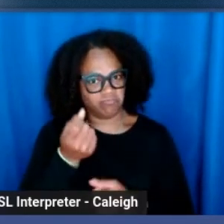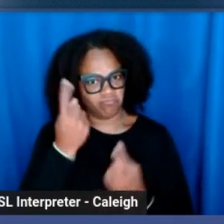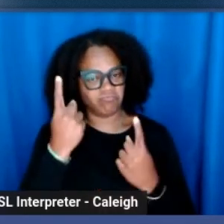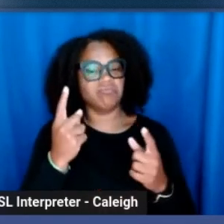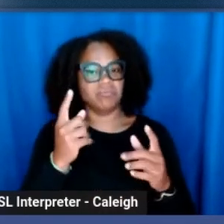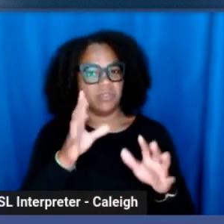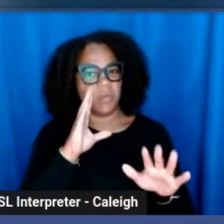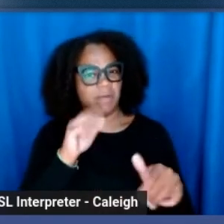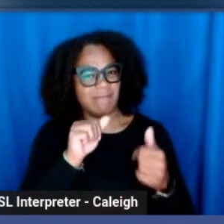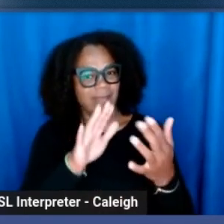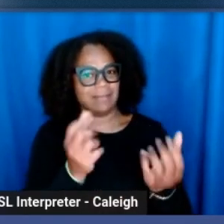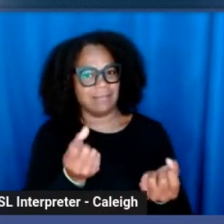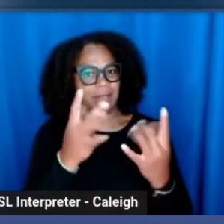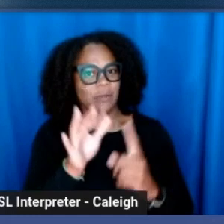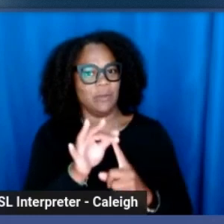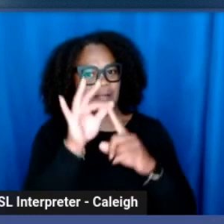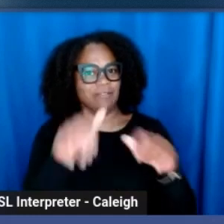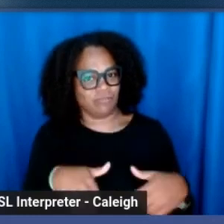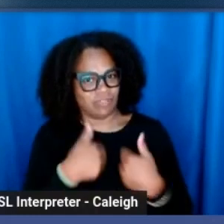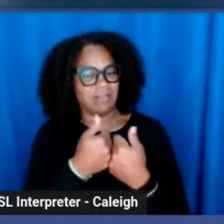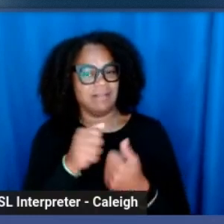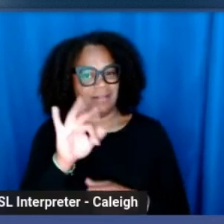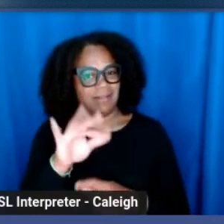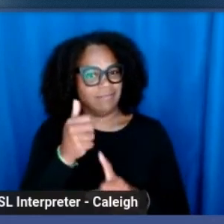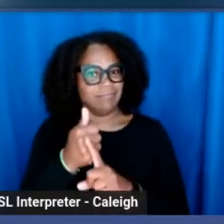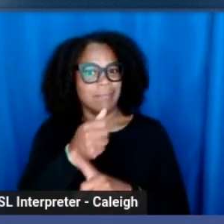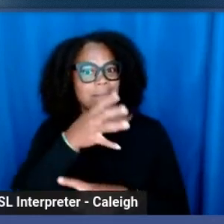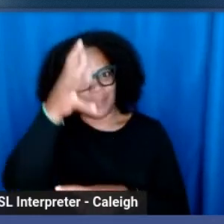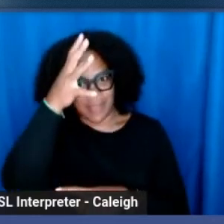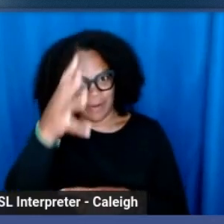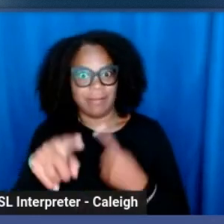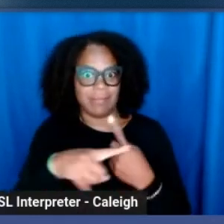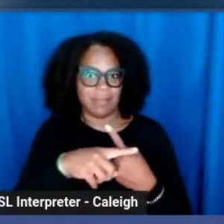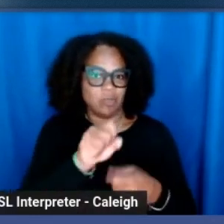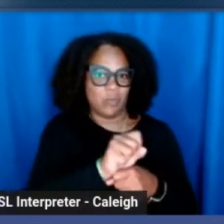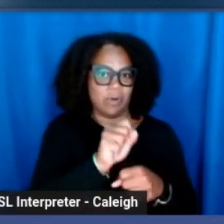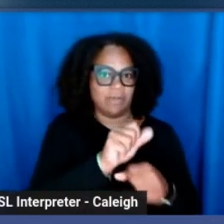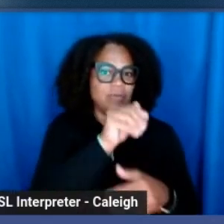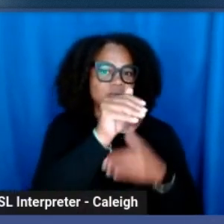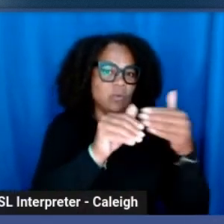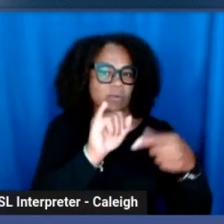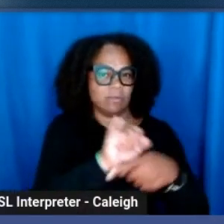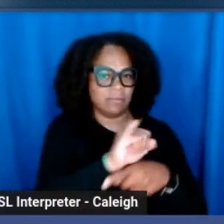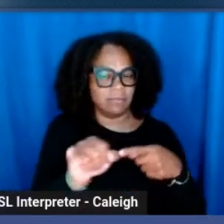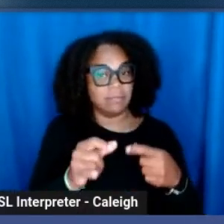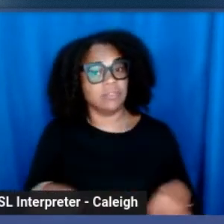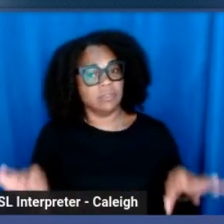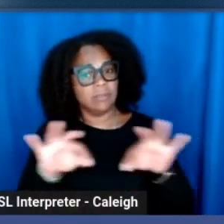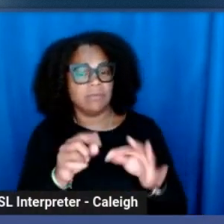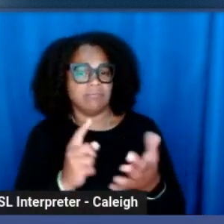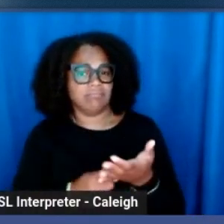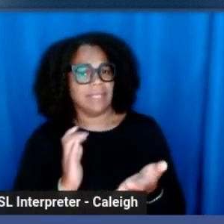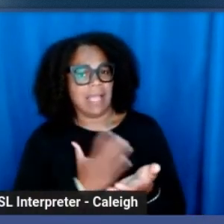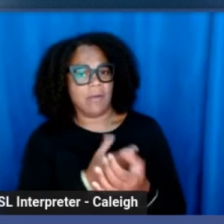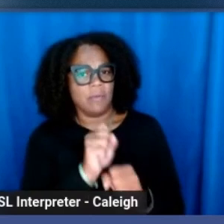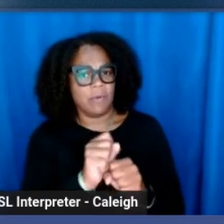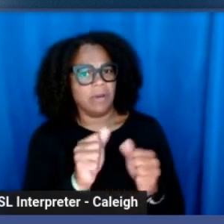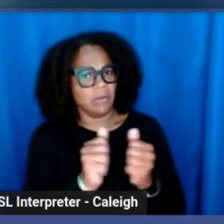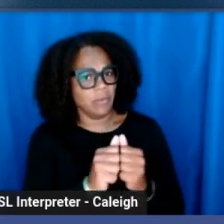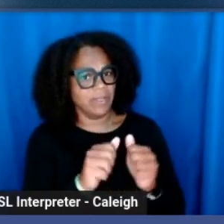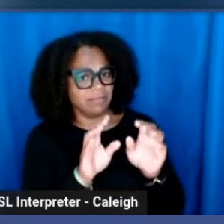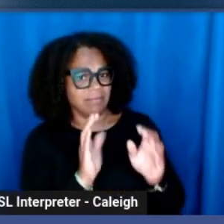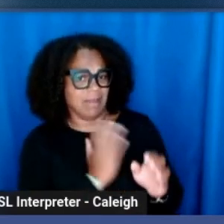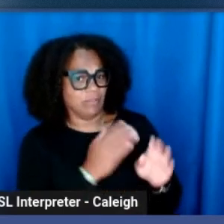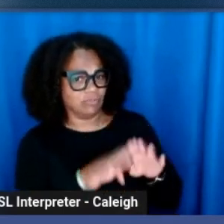when you're a parent who also works in the industry and it's important to discuss our work with our children. And the goal of this